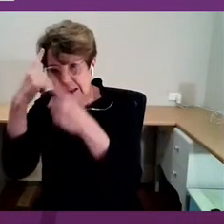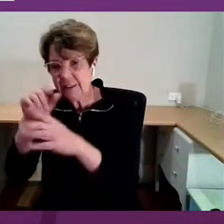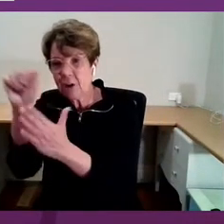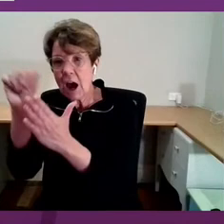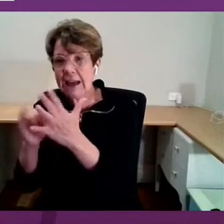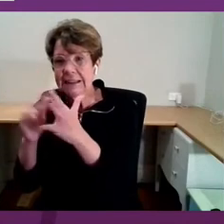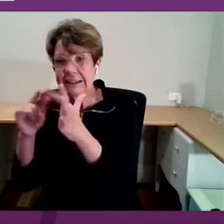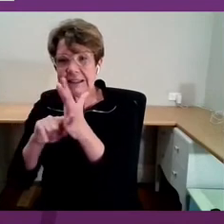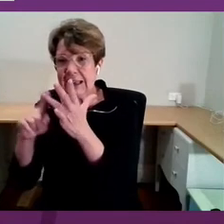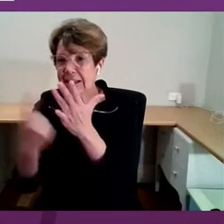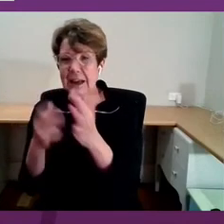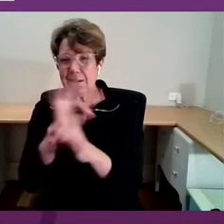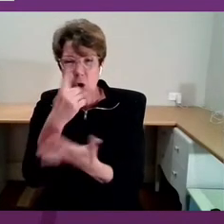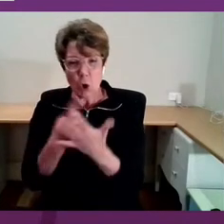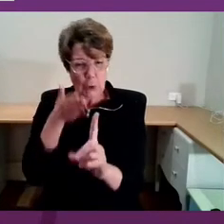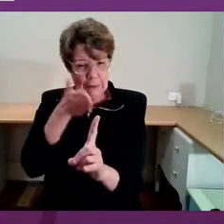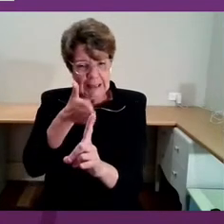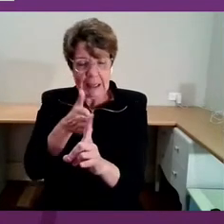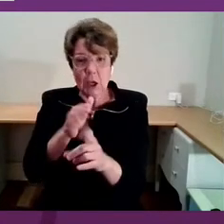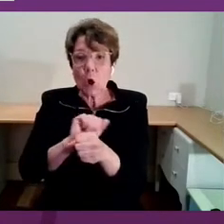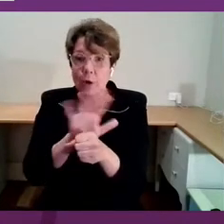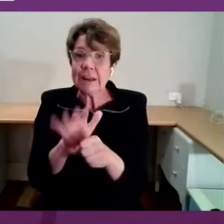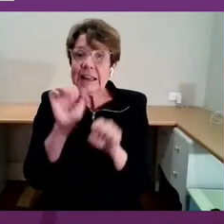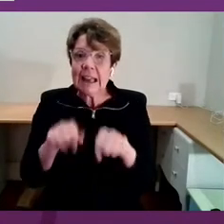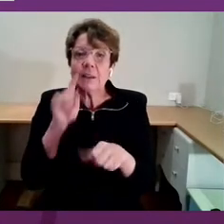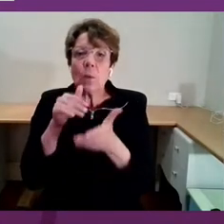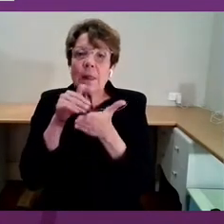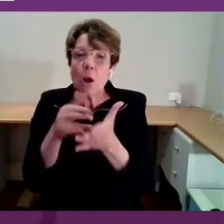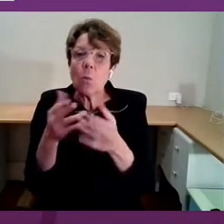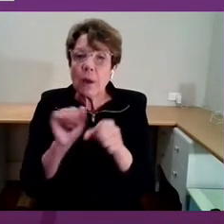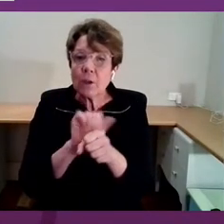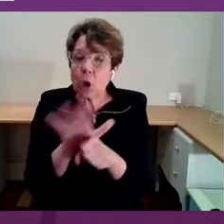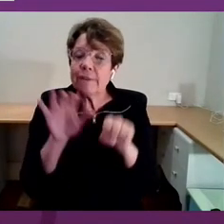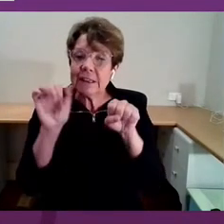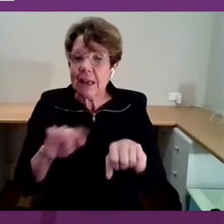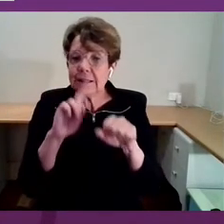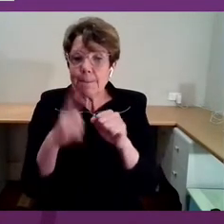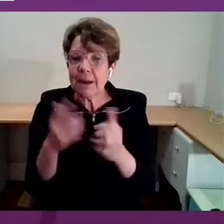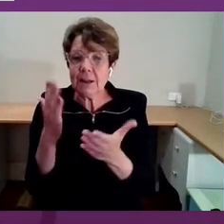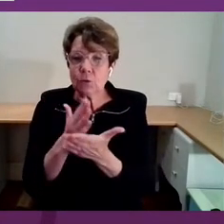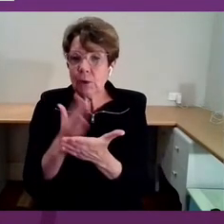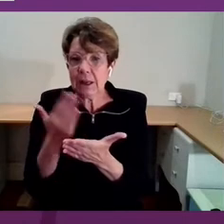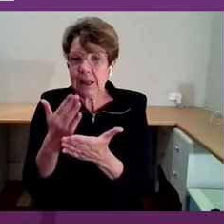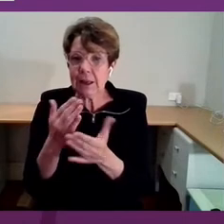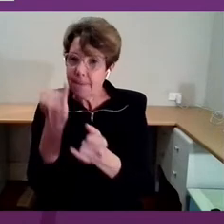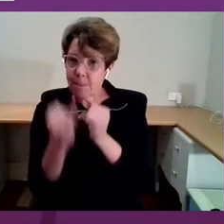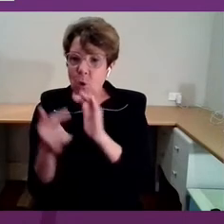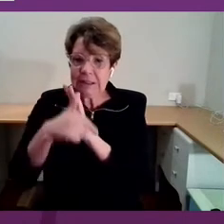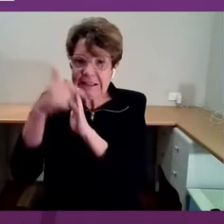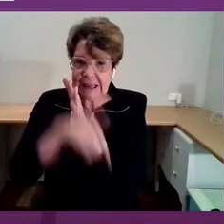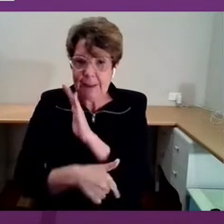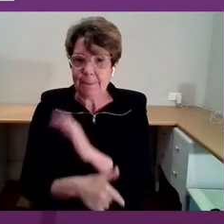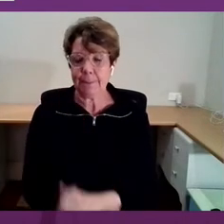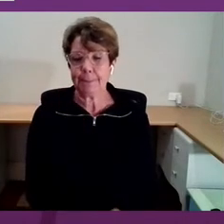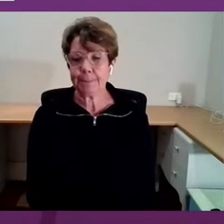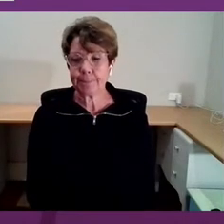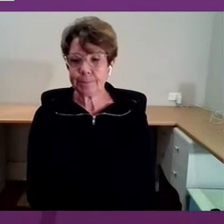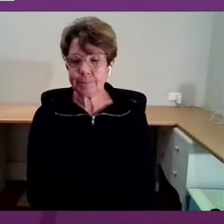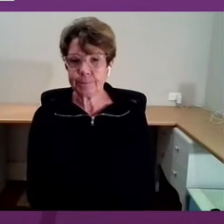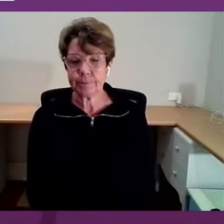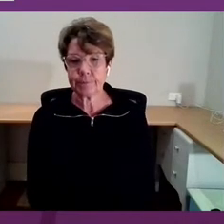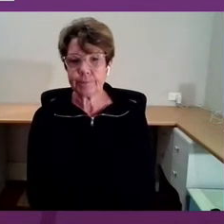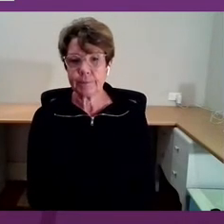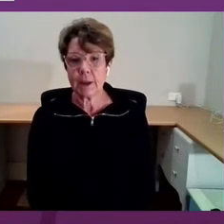COVID. Yes, it will help us with COVID. I'll get to that in a few minutes. But this goes much more deeply. You probably already know that in